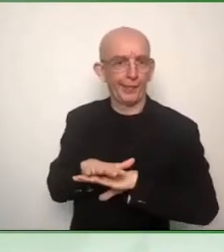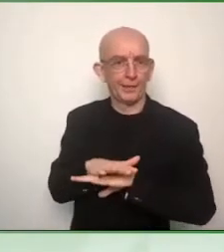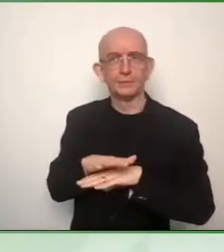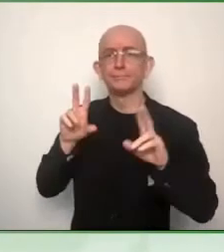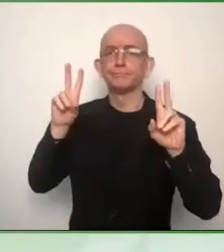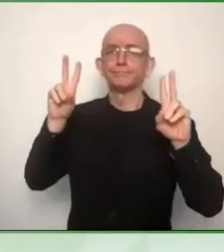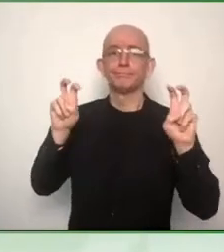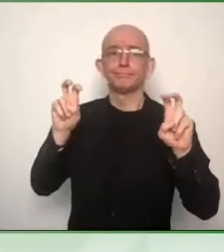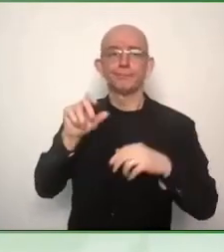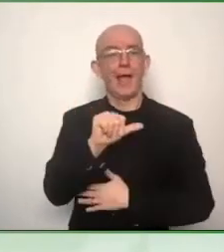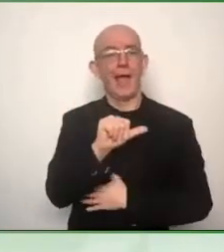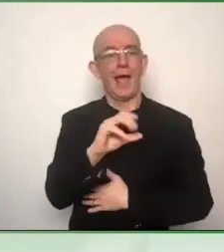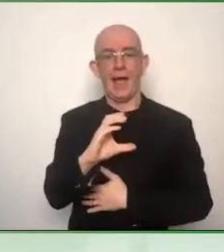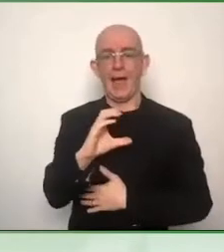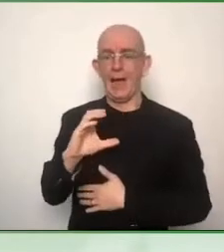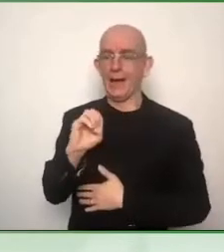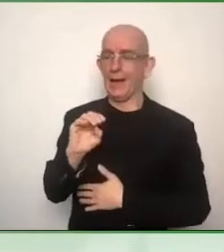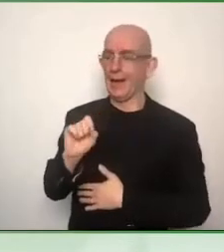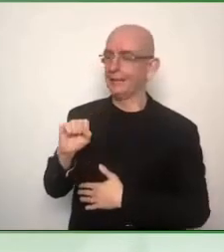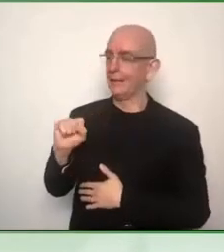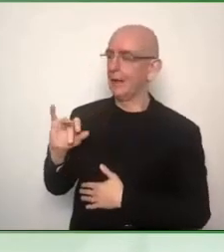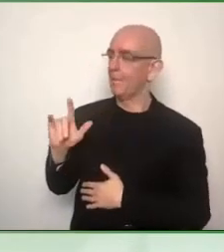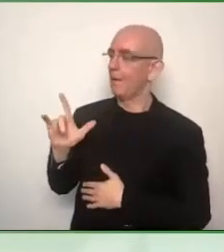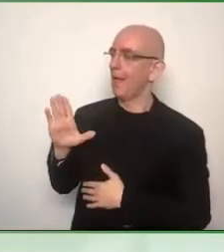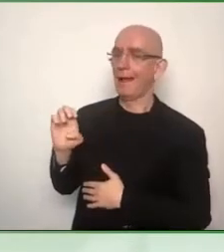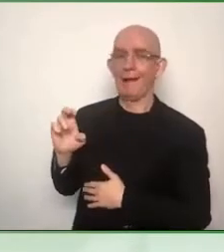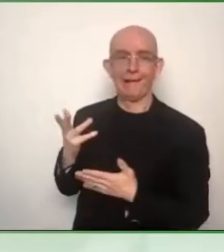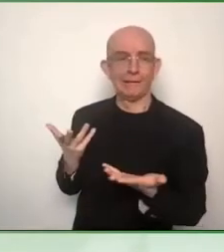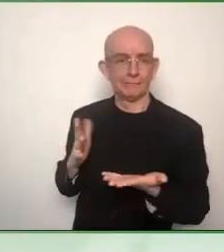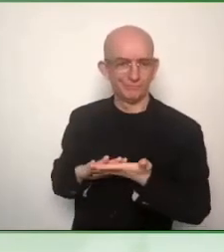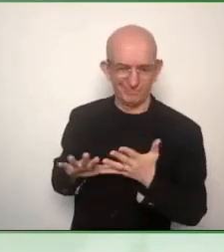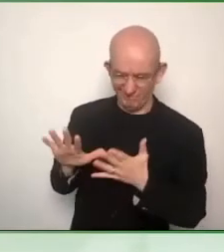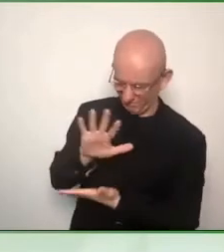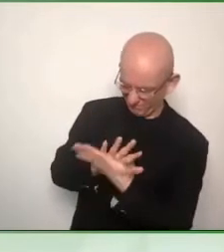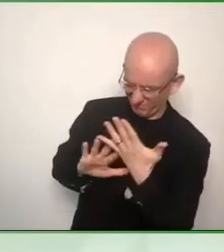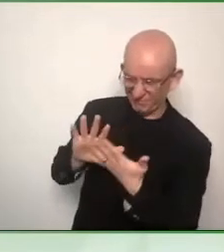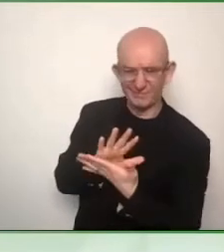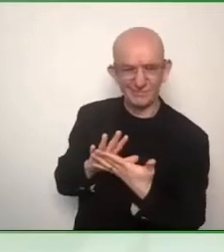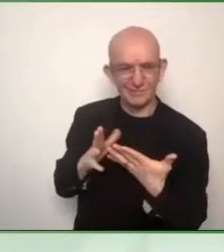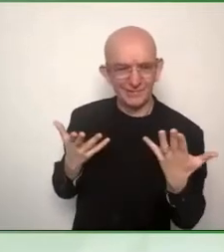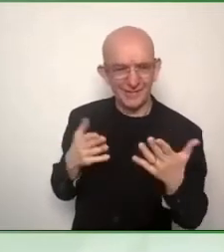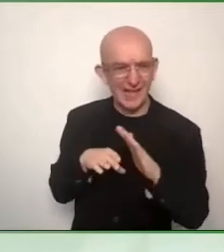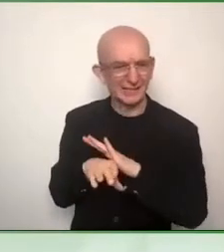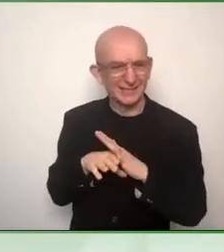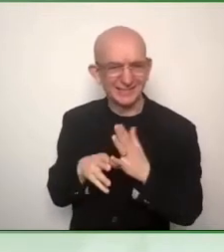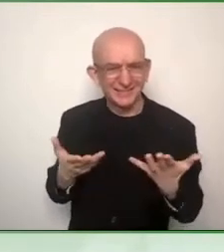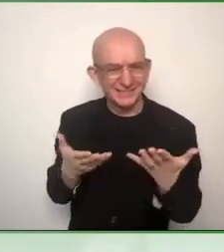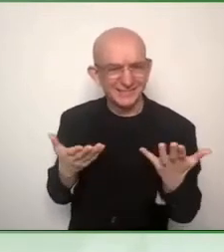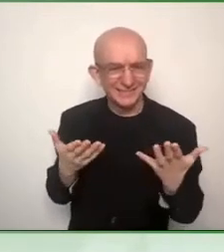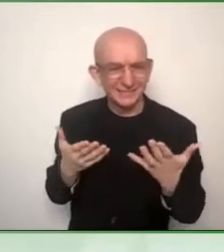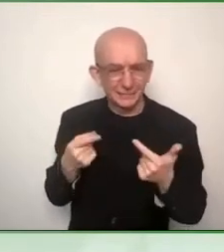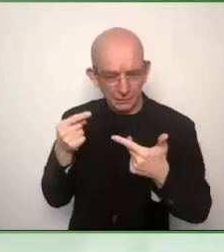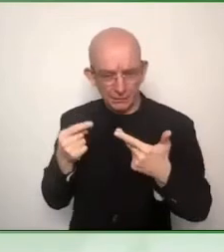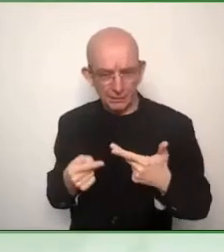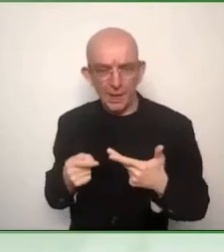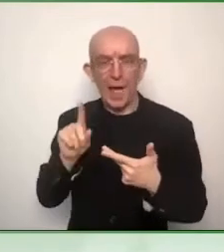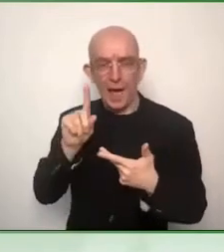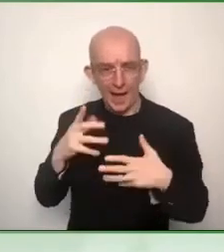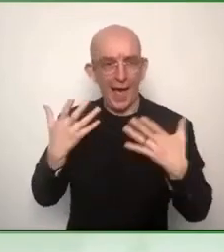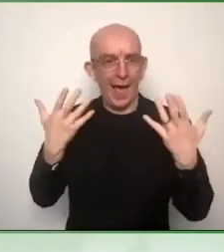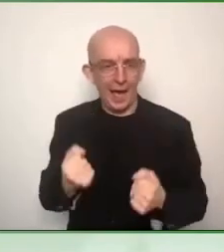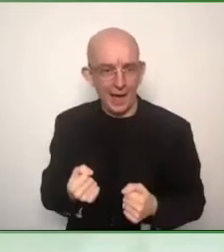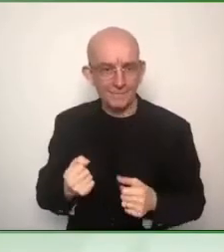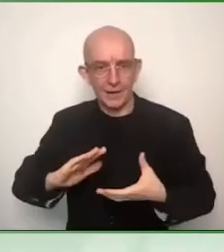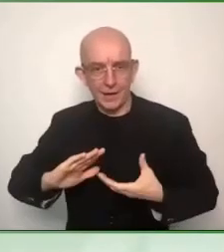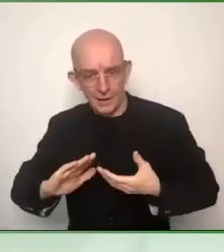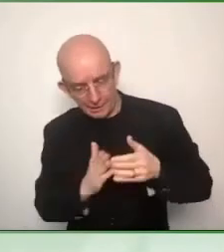the products and services in the Act. And what the Act says is basically for those products